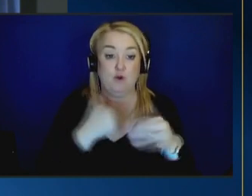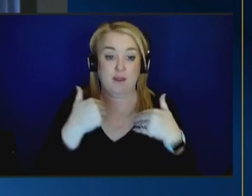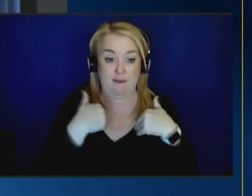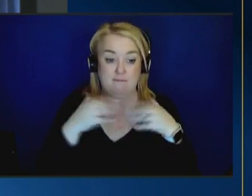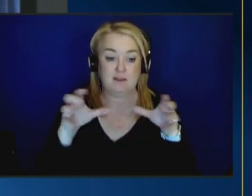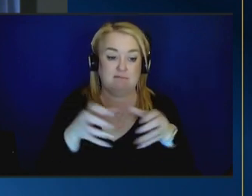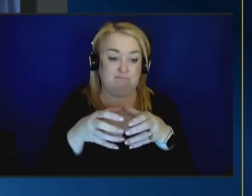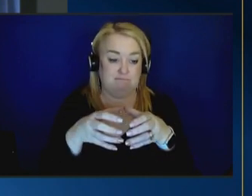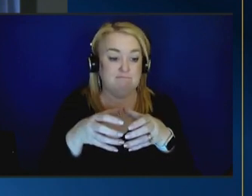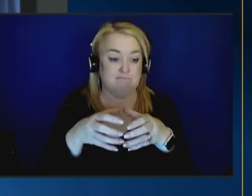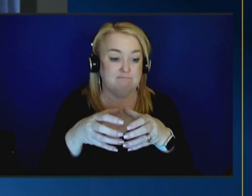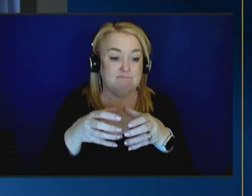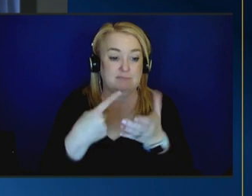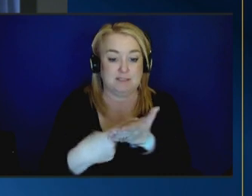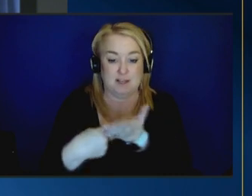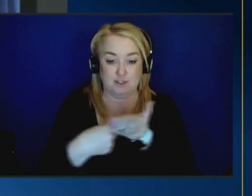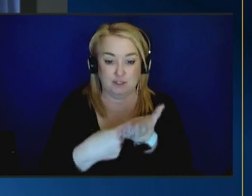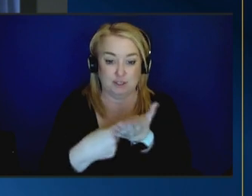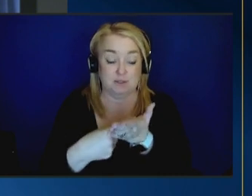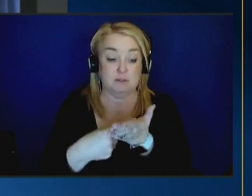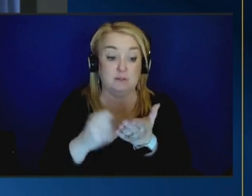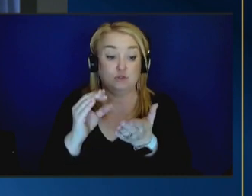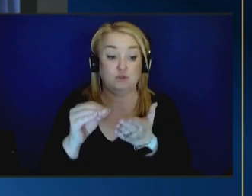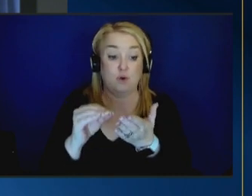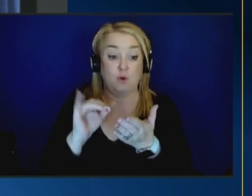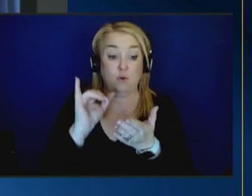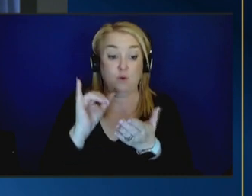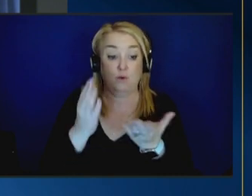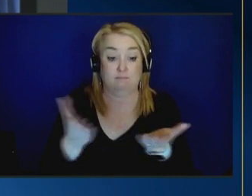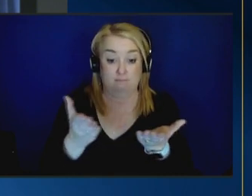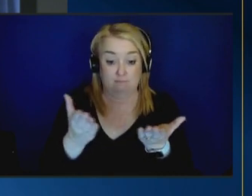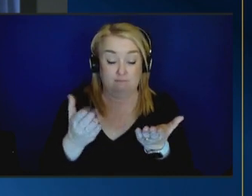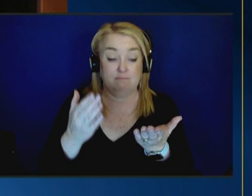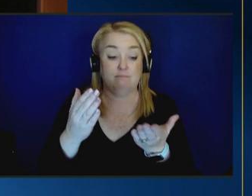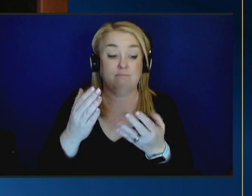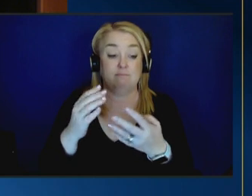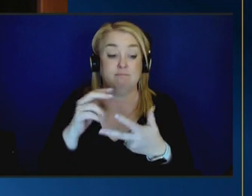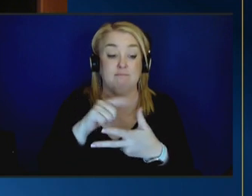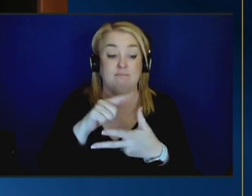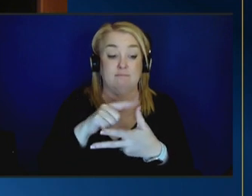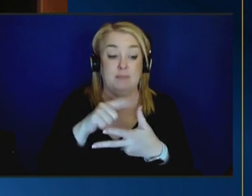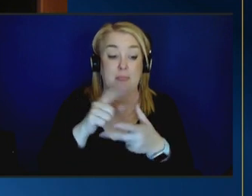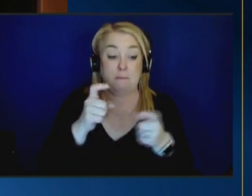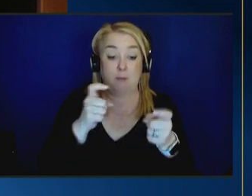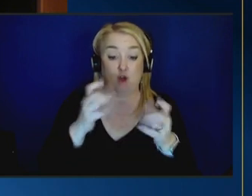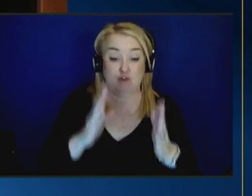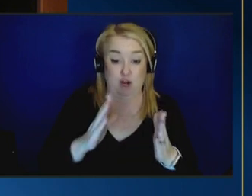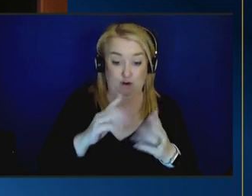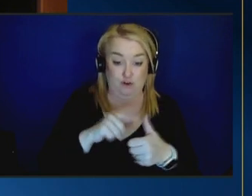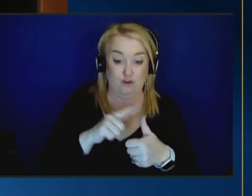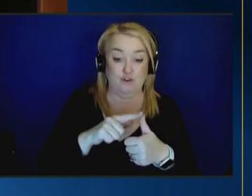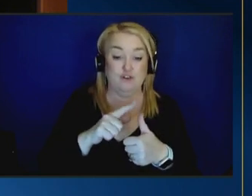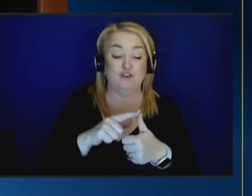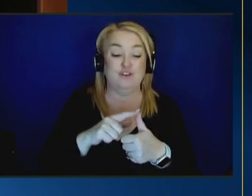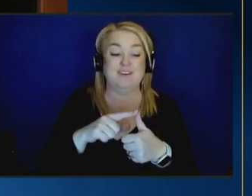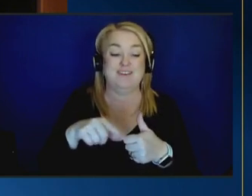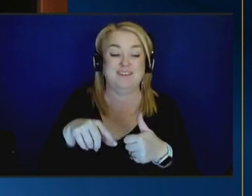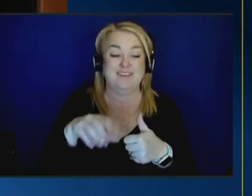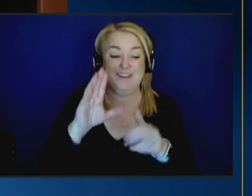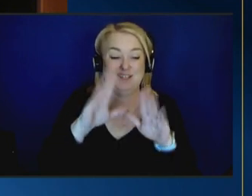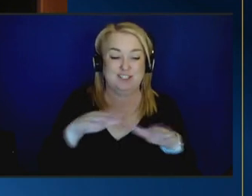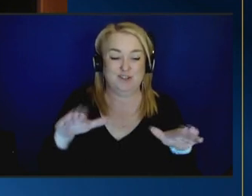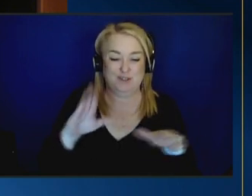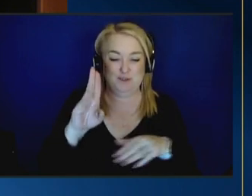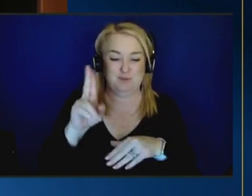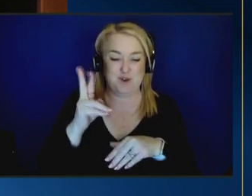so our first panel includes our own um as moderator associate commissioner of the children's bureau